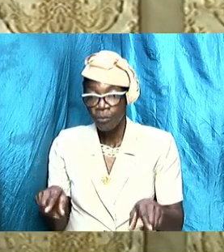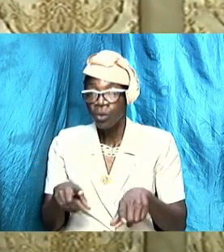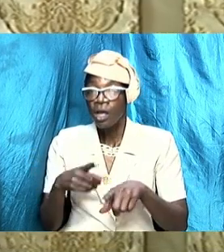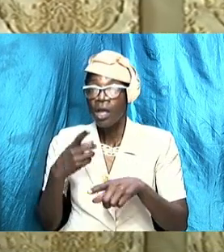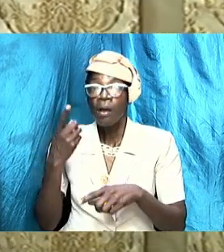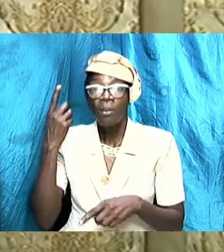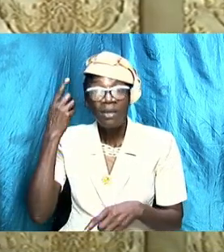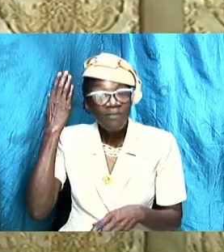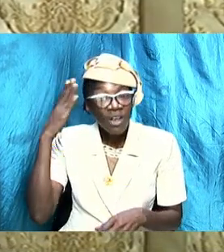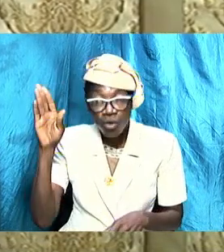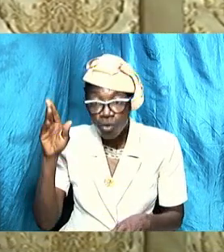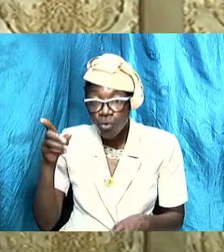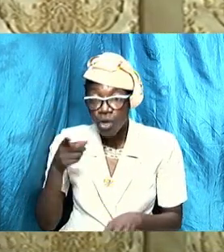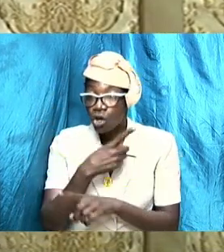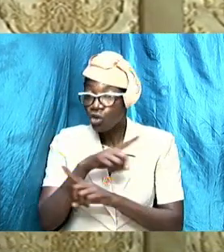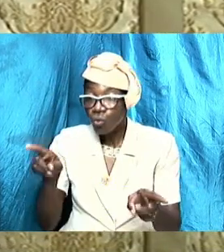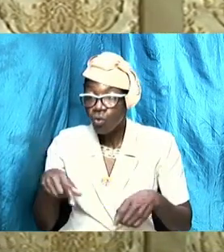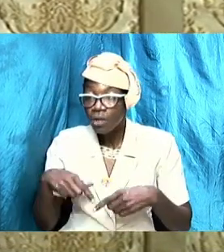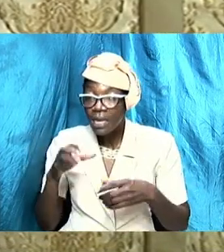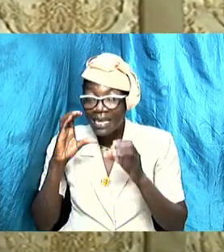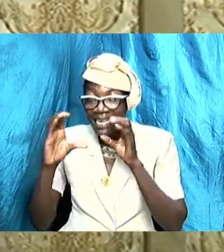doing this faith any favor